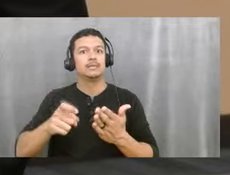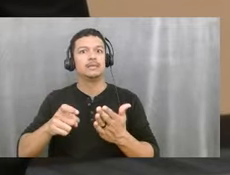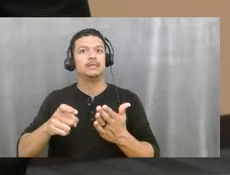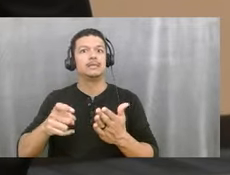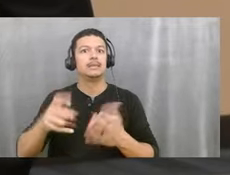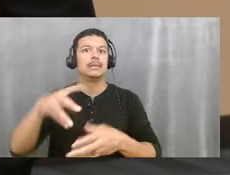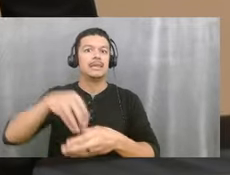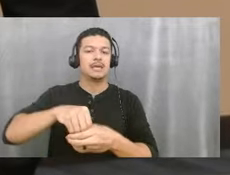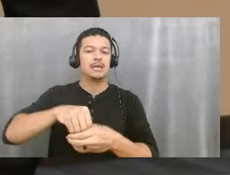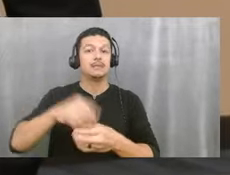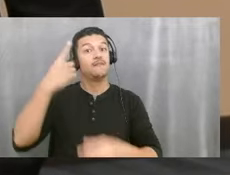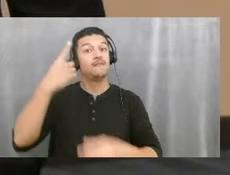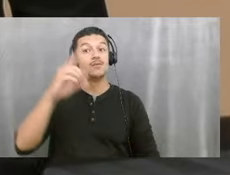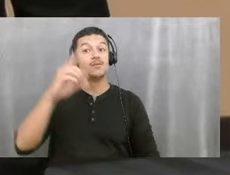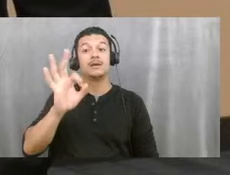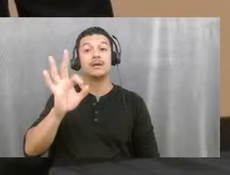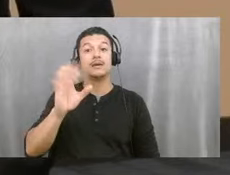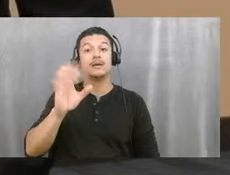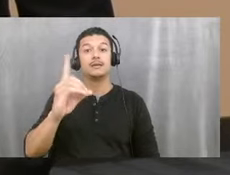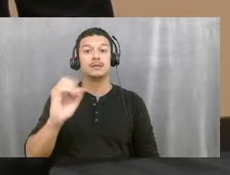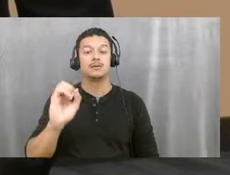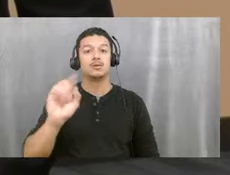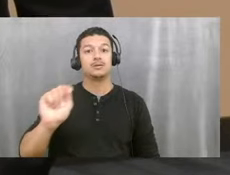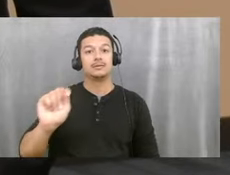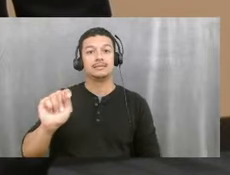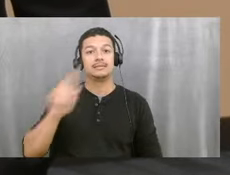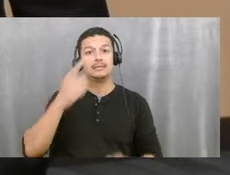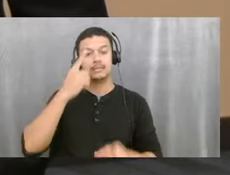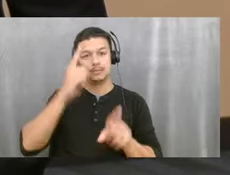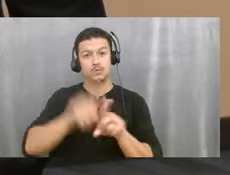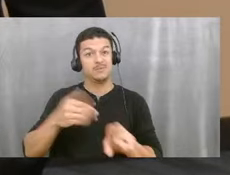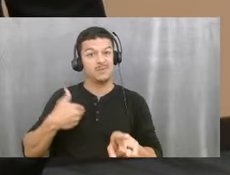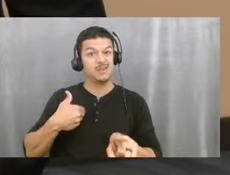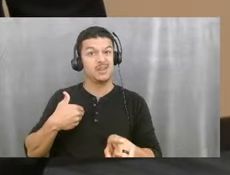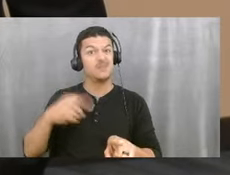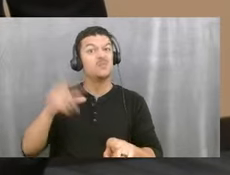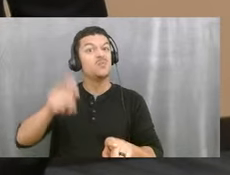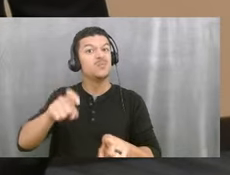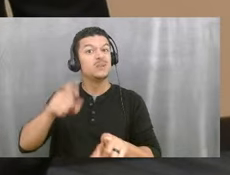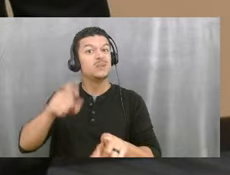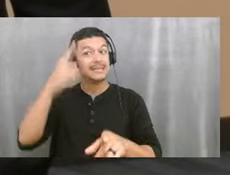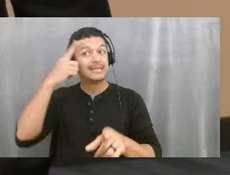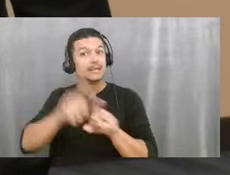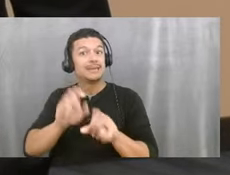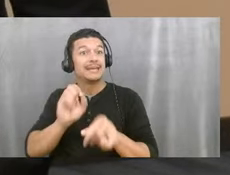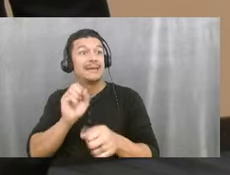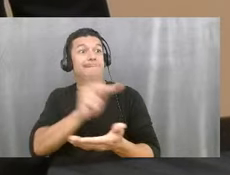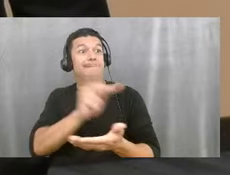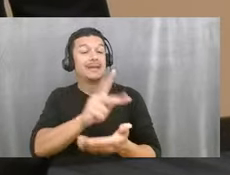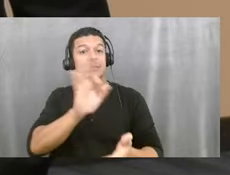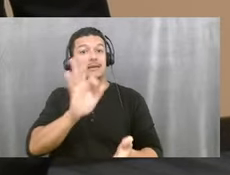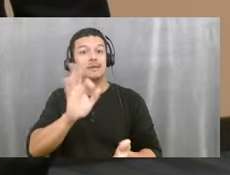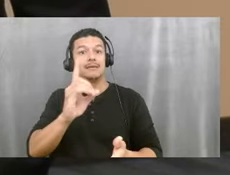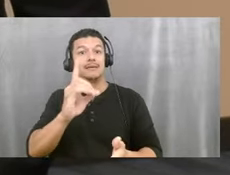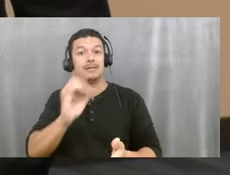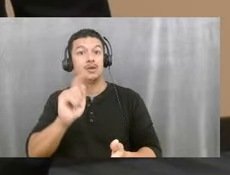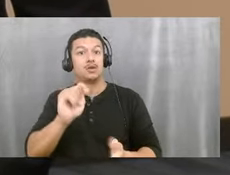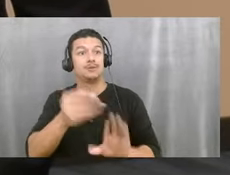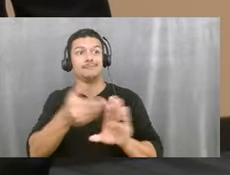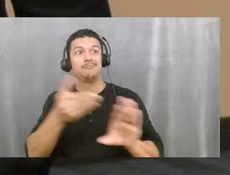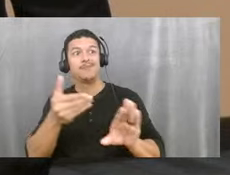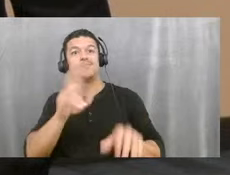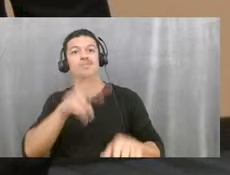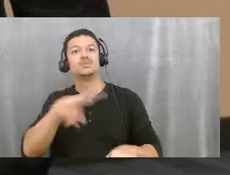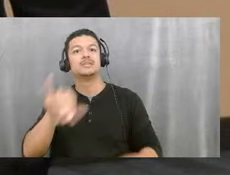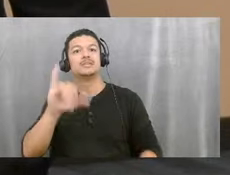FDOT agreement we have. We have to get the agreement back to DOT per the requirements by the 22nd of January. If